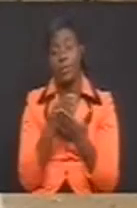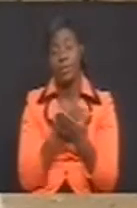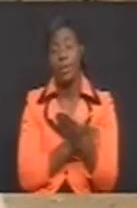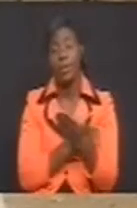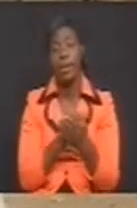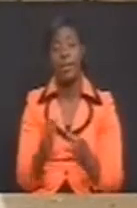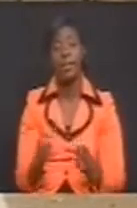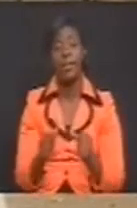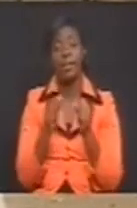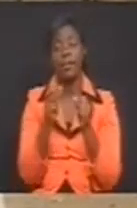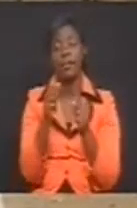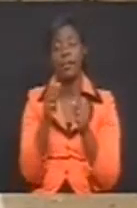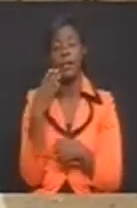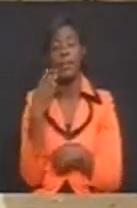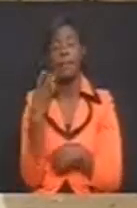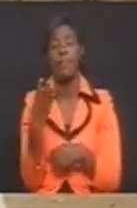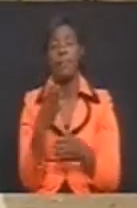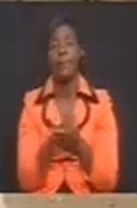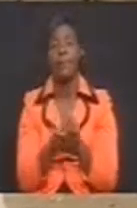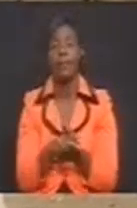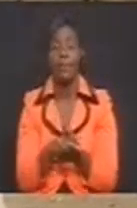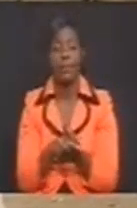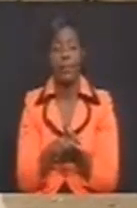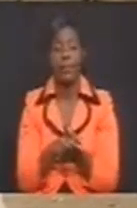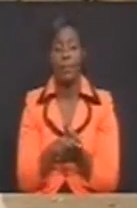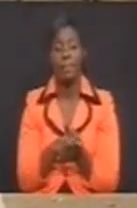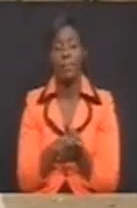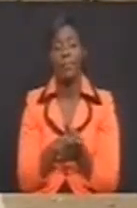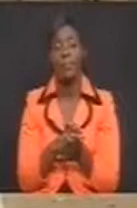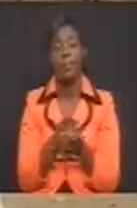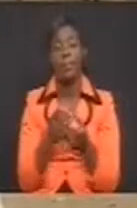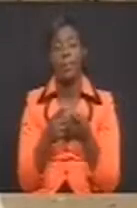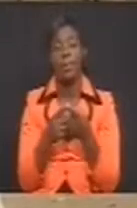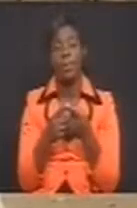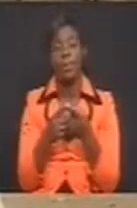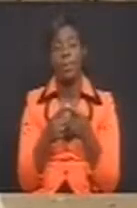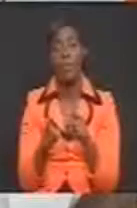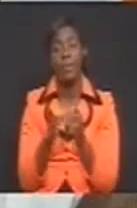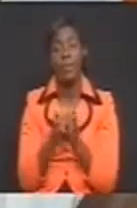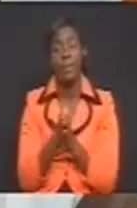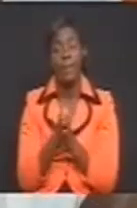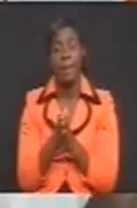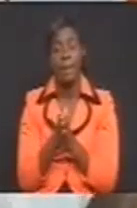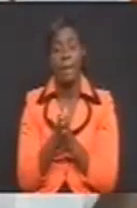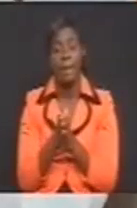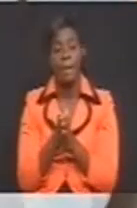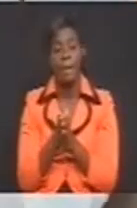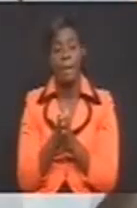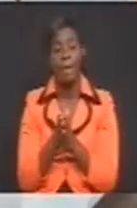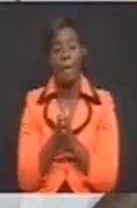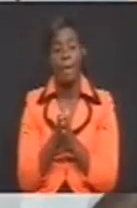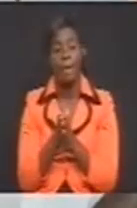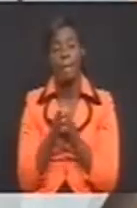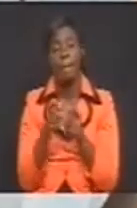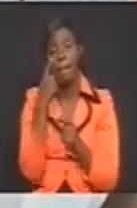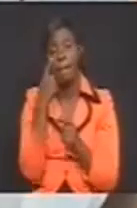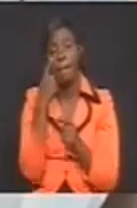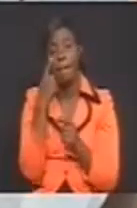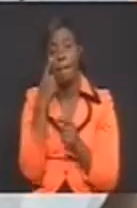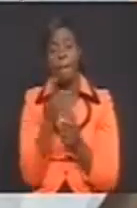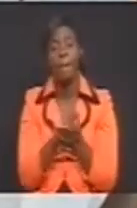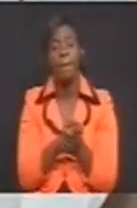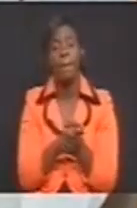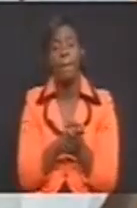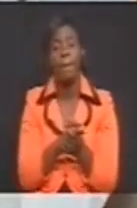And we will retarget the beneficiaries in 2019. This Social Affairs Officer from Mzimba